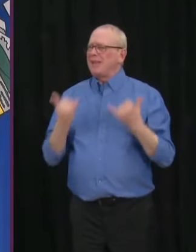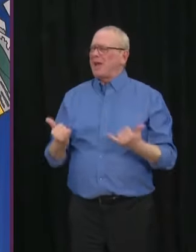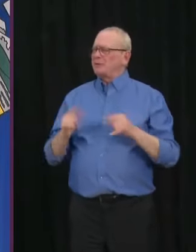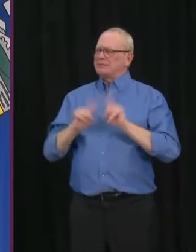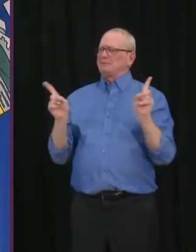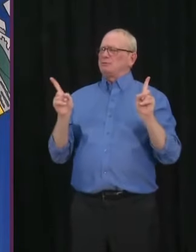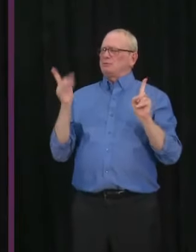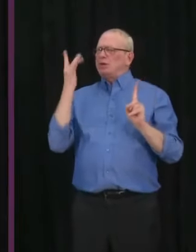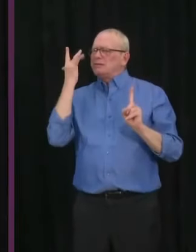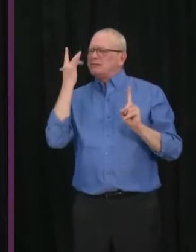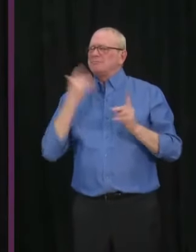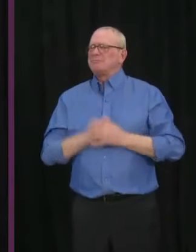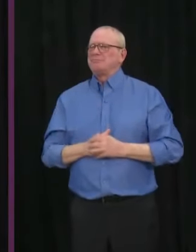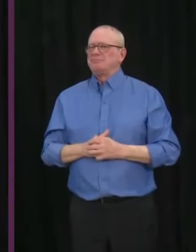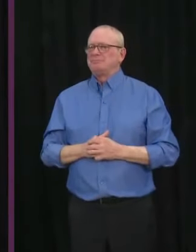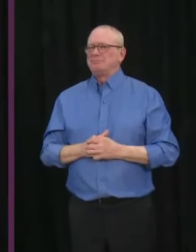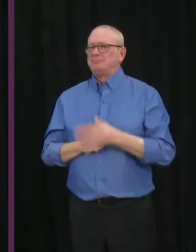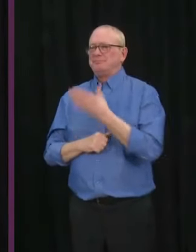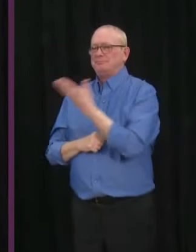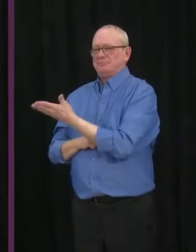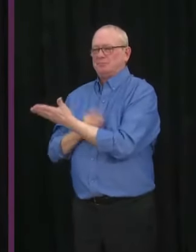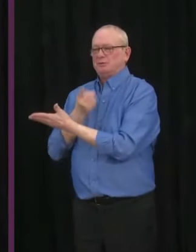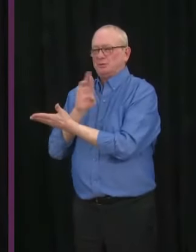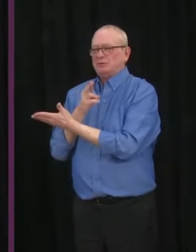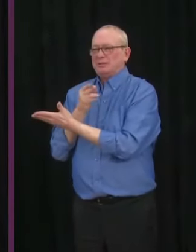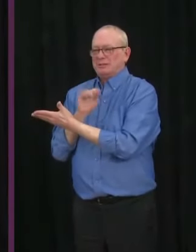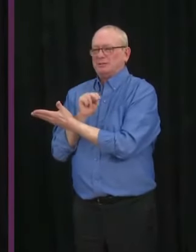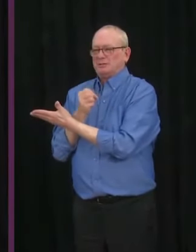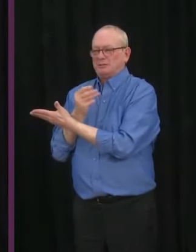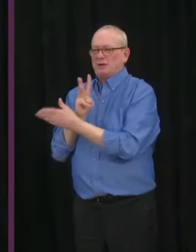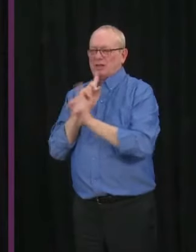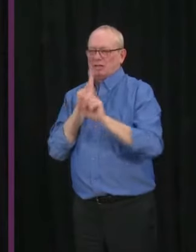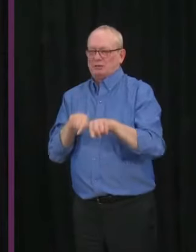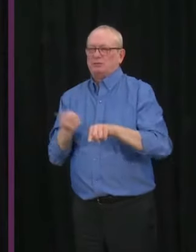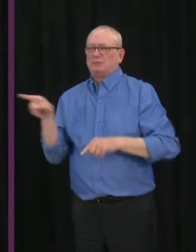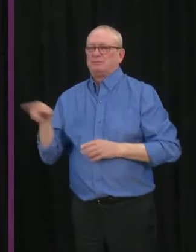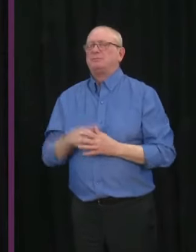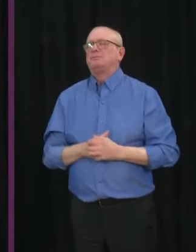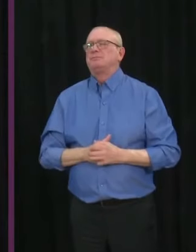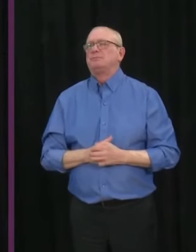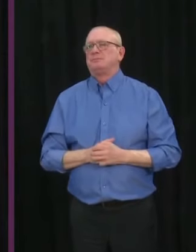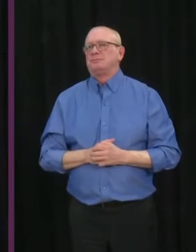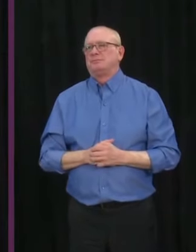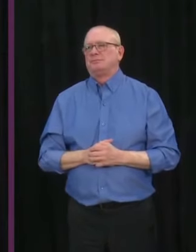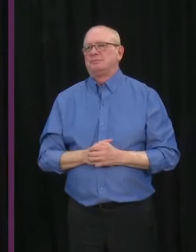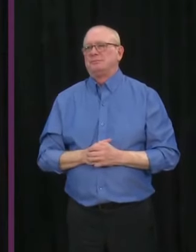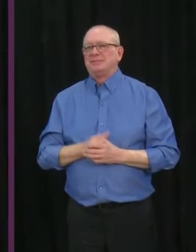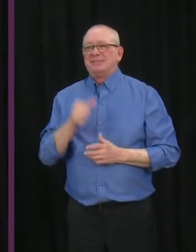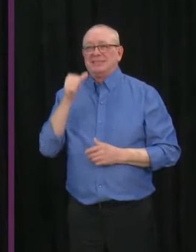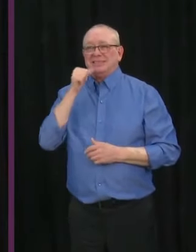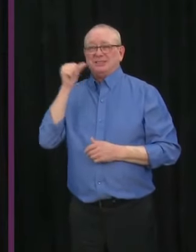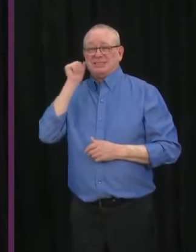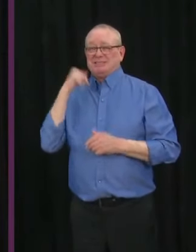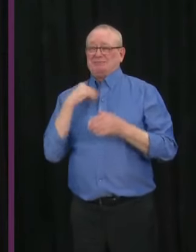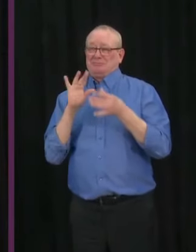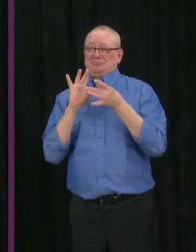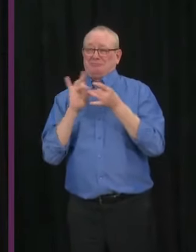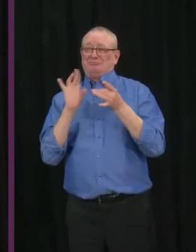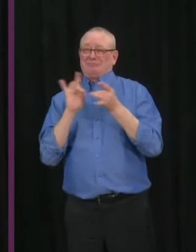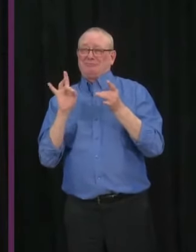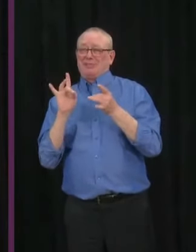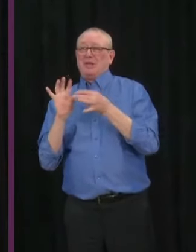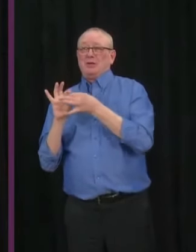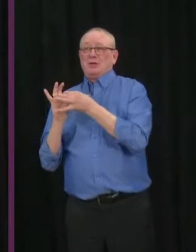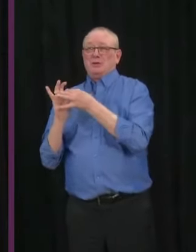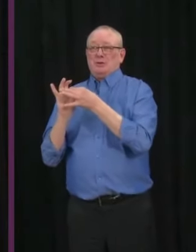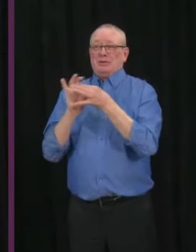Dr. Hinshaw? Sure, so the points that I was making yesterday were with respect to businesses needing to